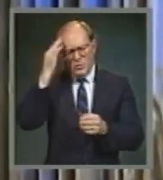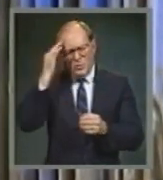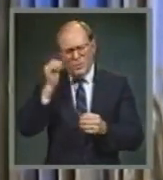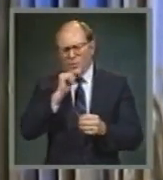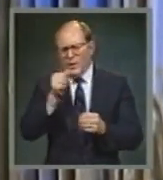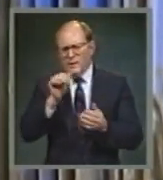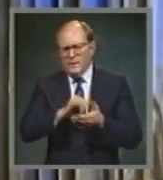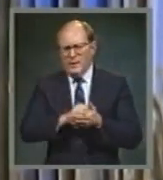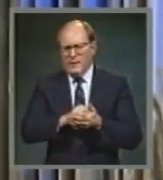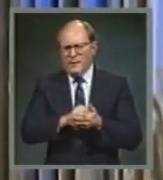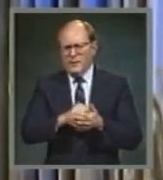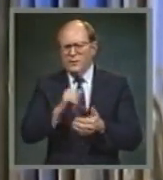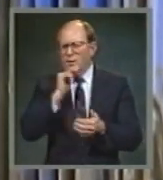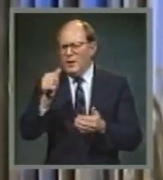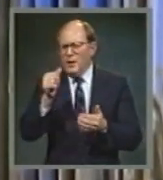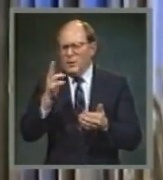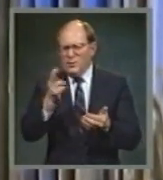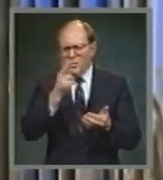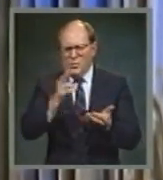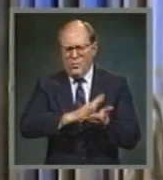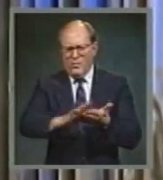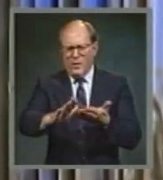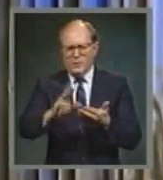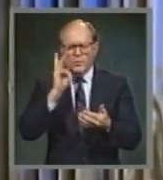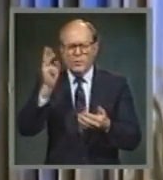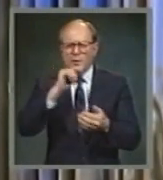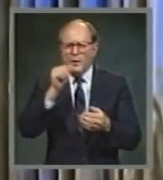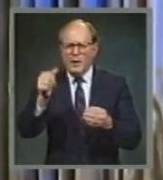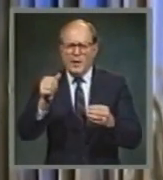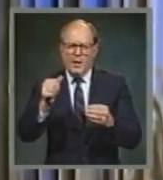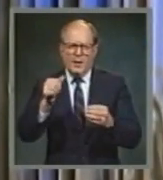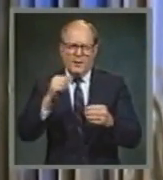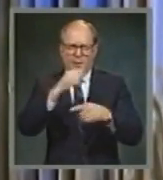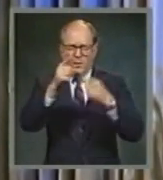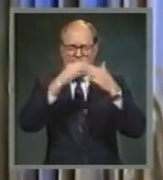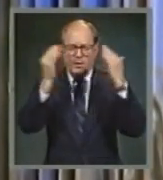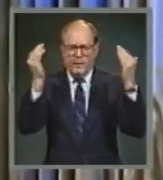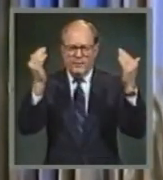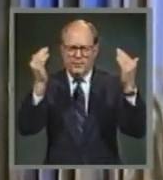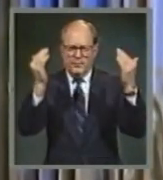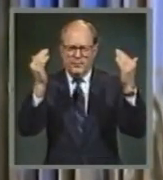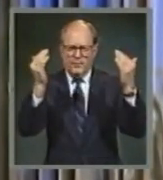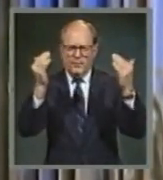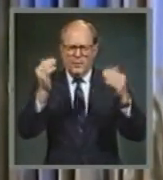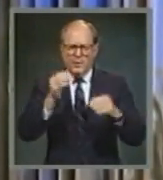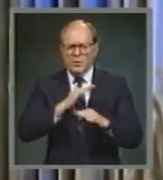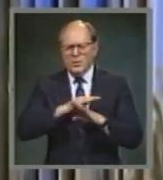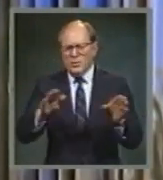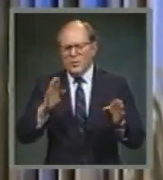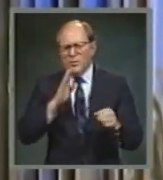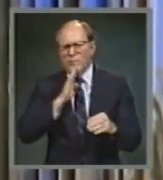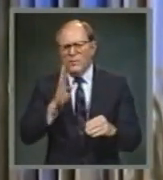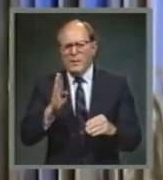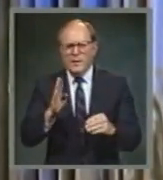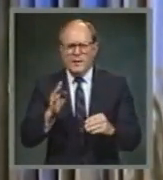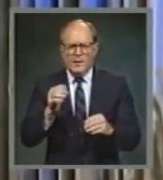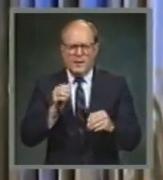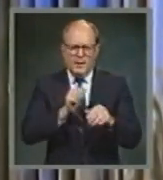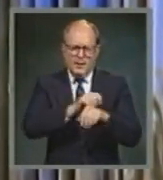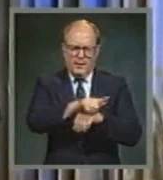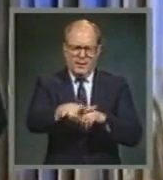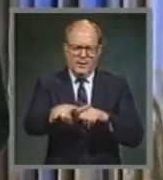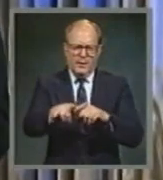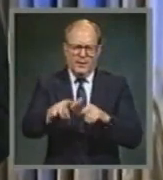the unrighteous shall not inherit the kingdom of God? Be not deceived. Neither